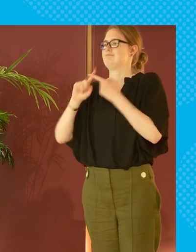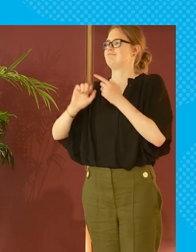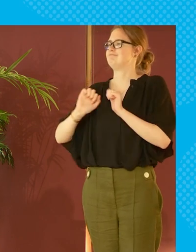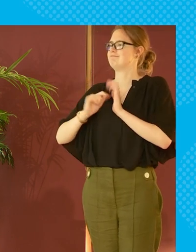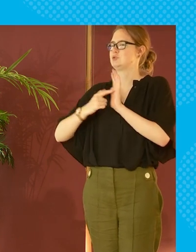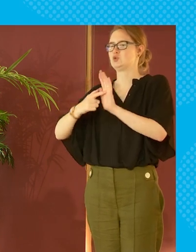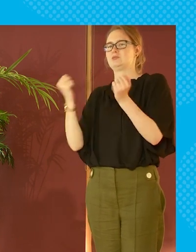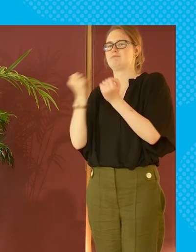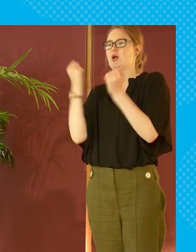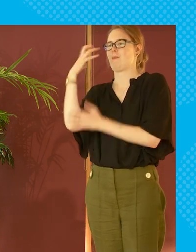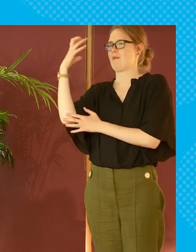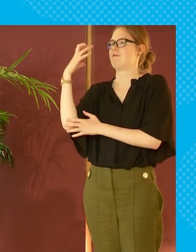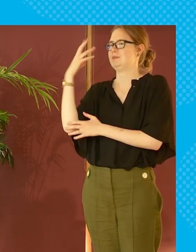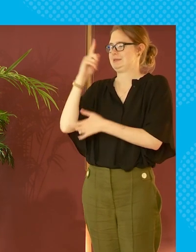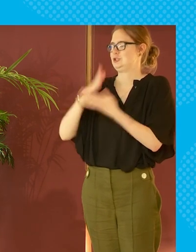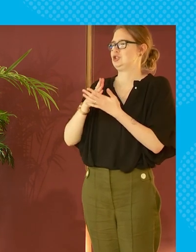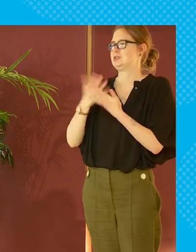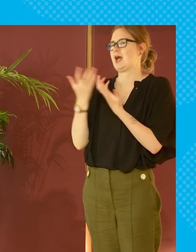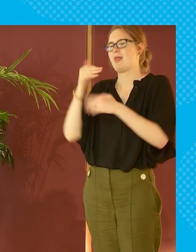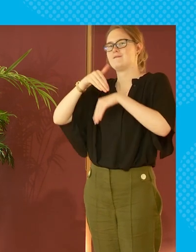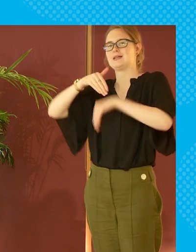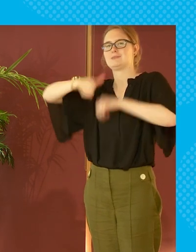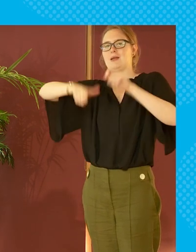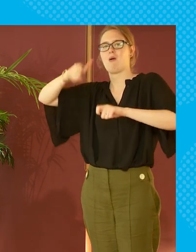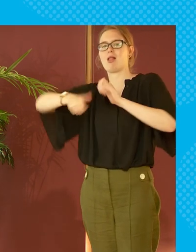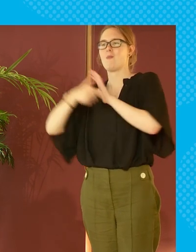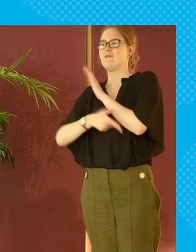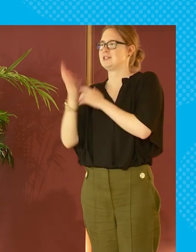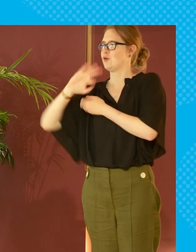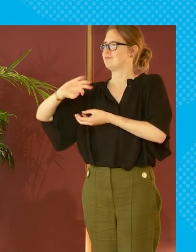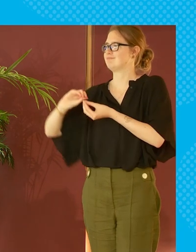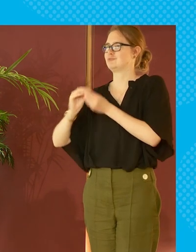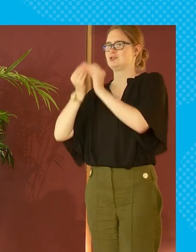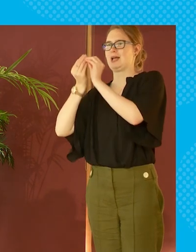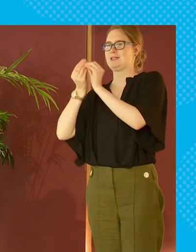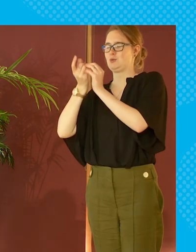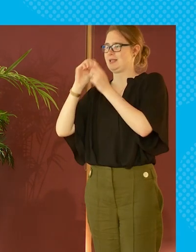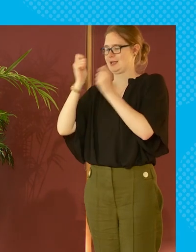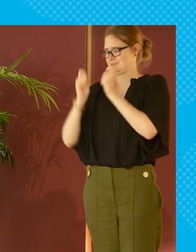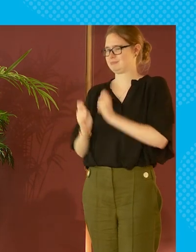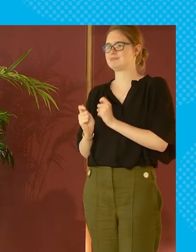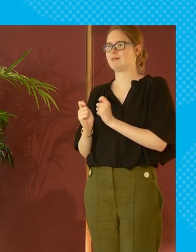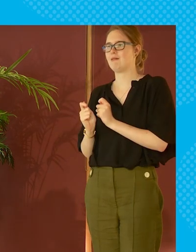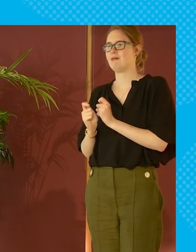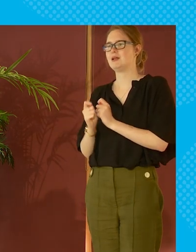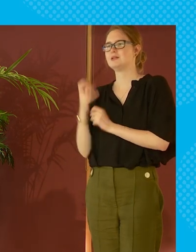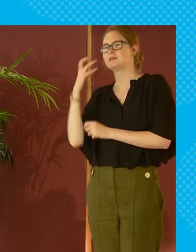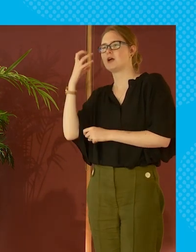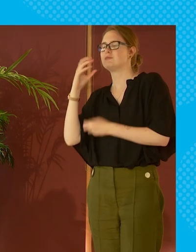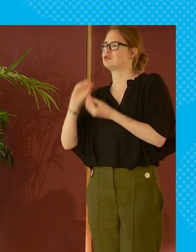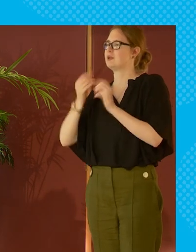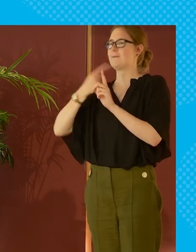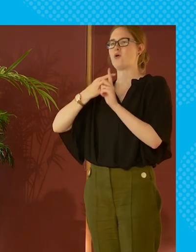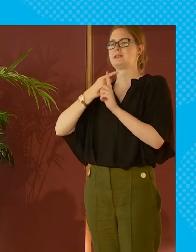of showing the power of government decisions as i was saying at the beginning poverty is by design it can be designed out and governments made